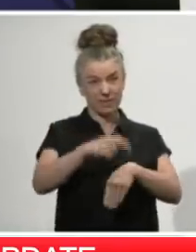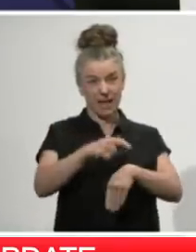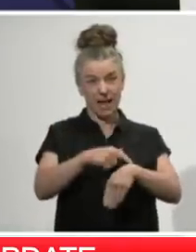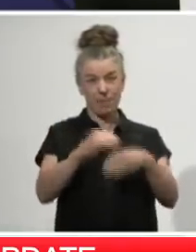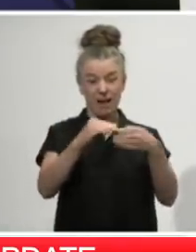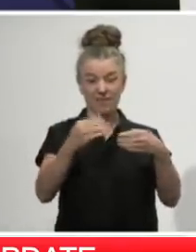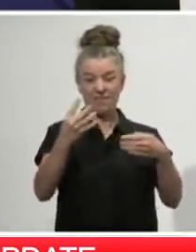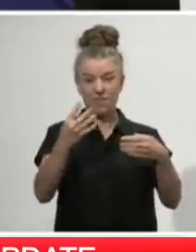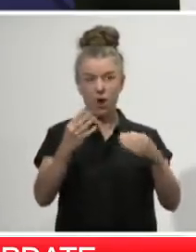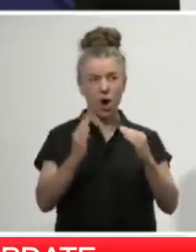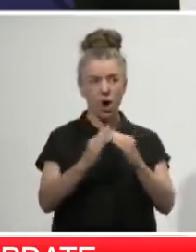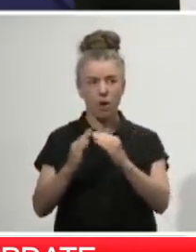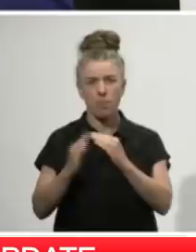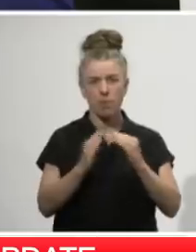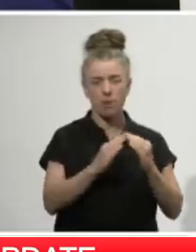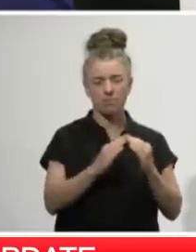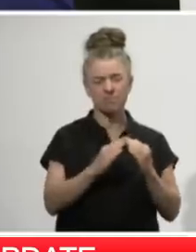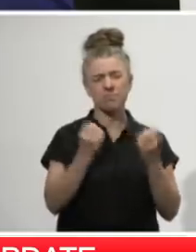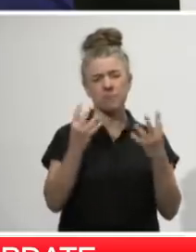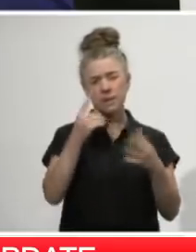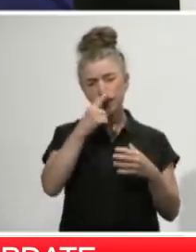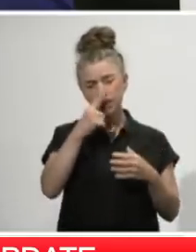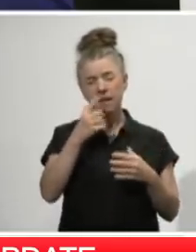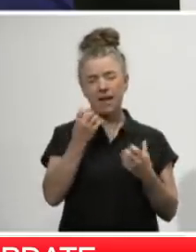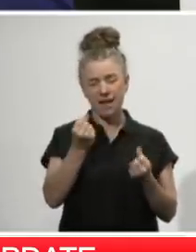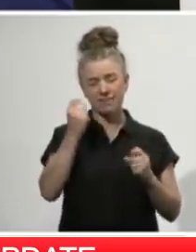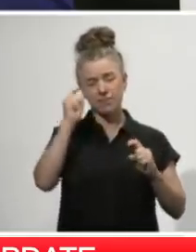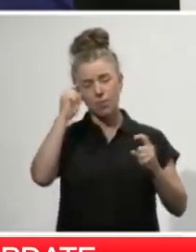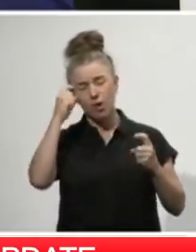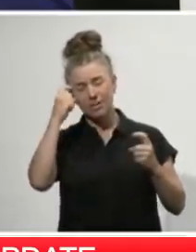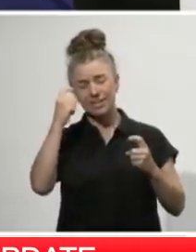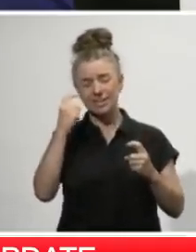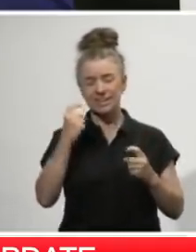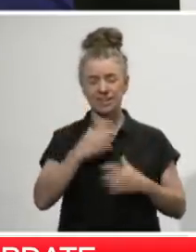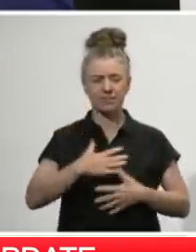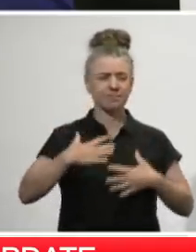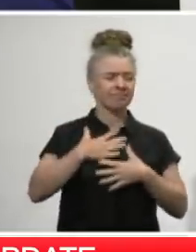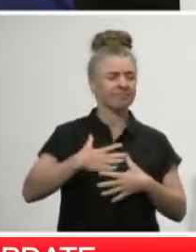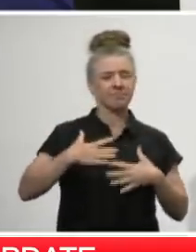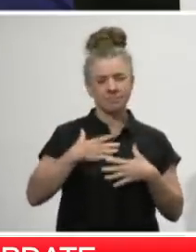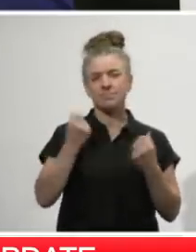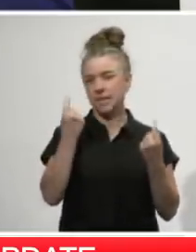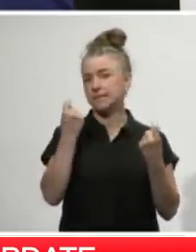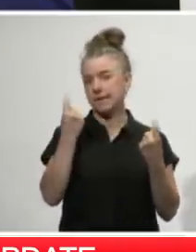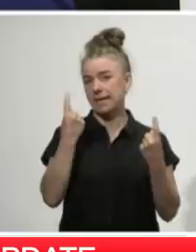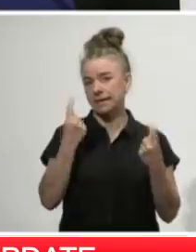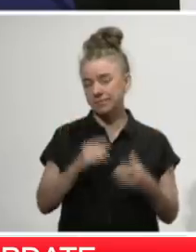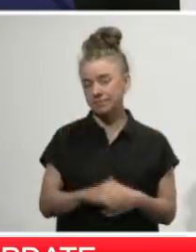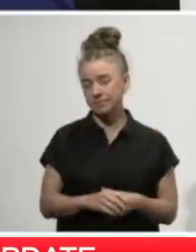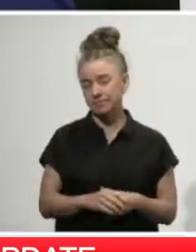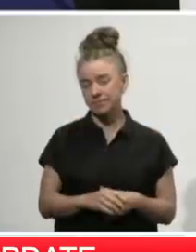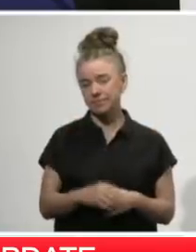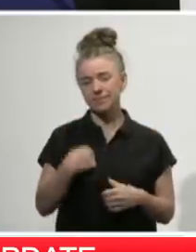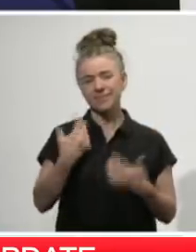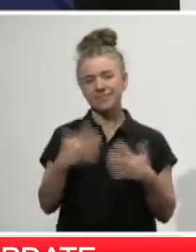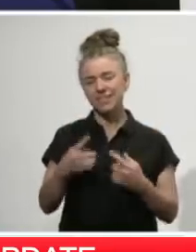I know there are some people who are feeling distressed, anxious or worried at this time and that is completely understandable. In a